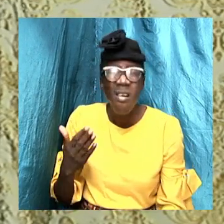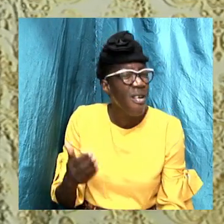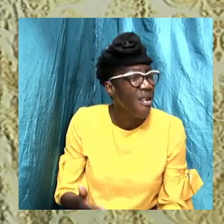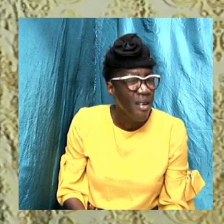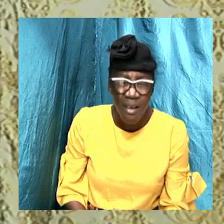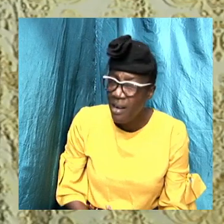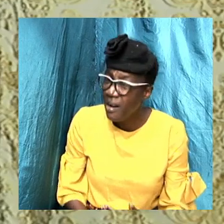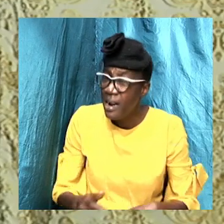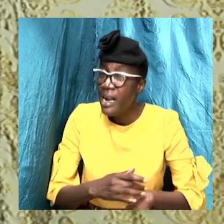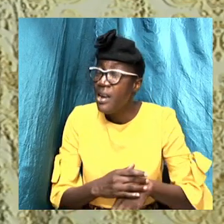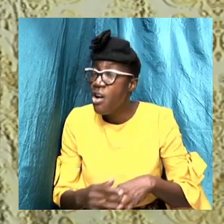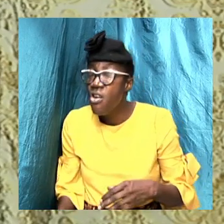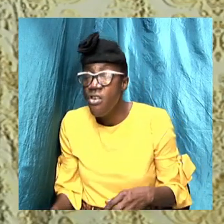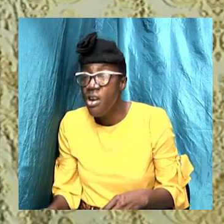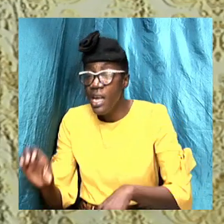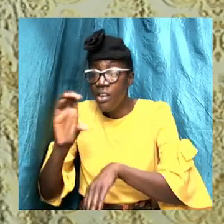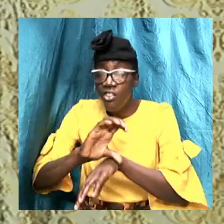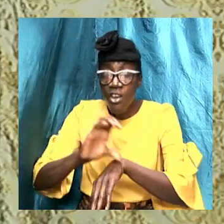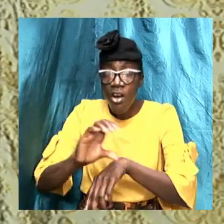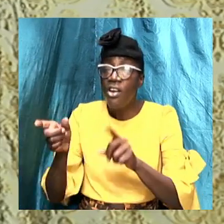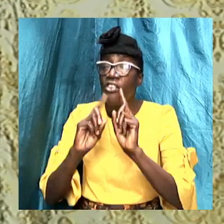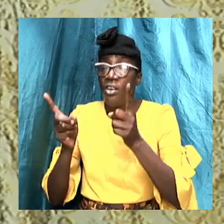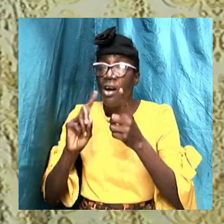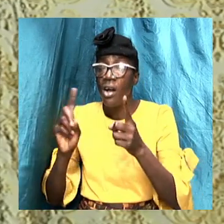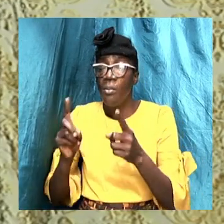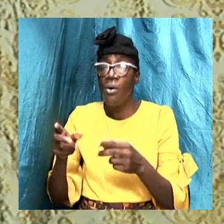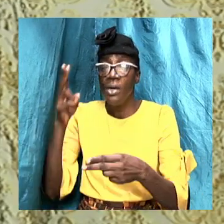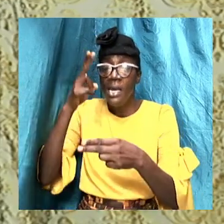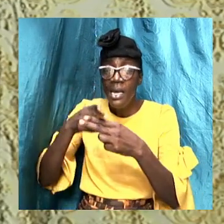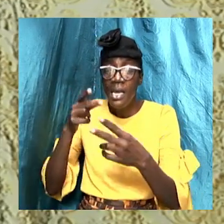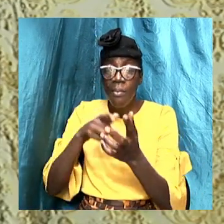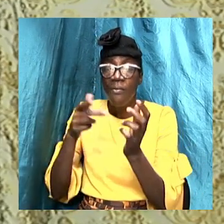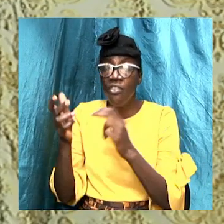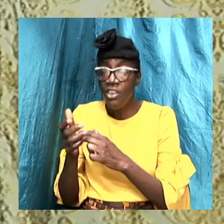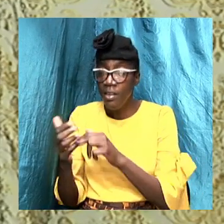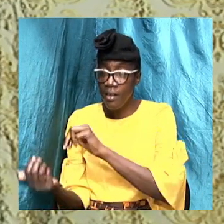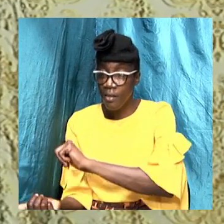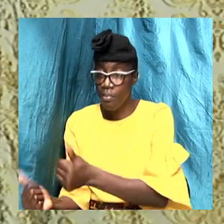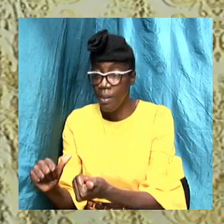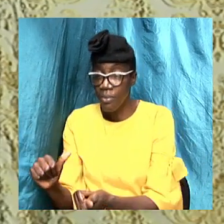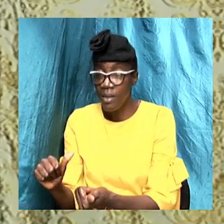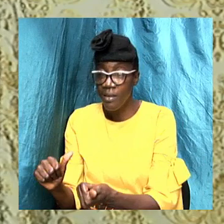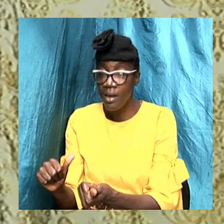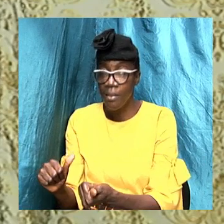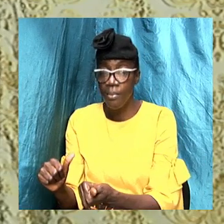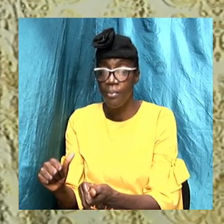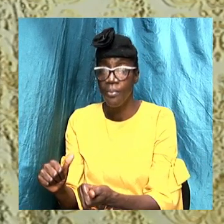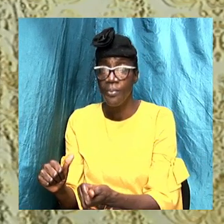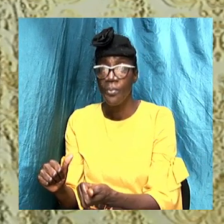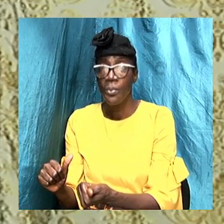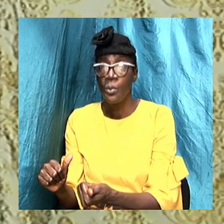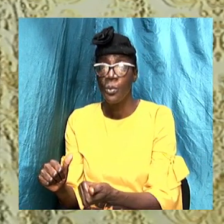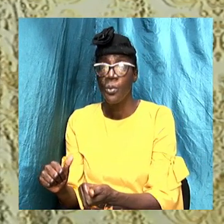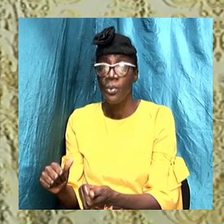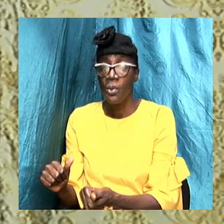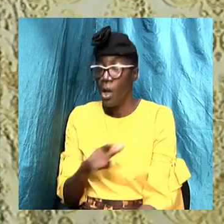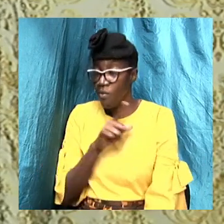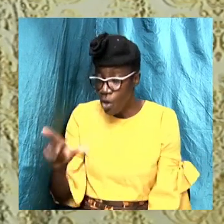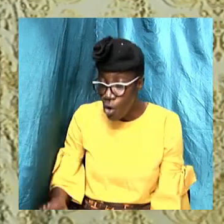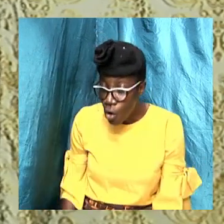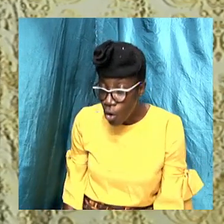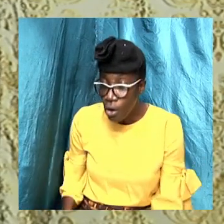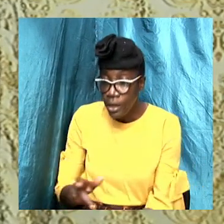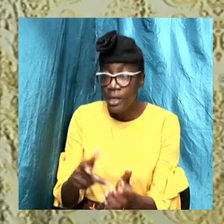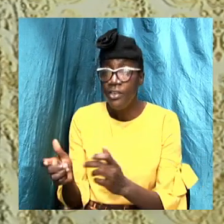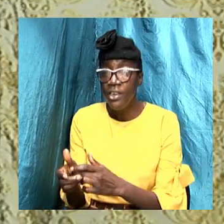formula was in the name of Jesus in the name of Jesus Christ or in the name of Lord Jesus